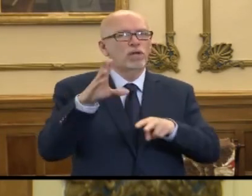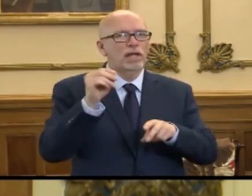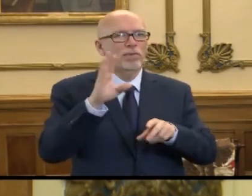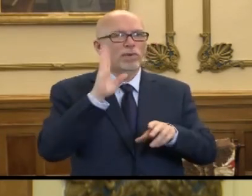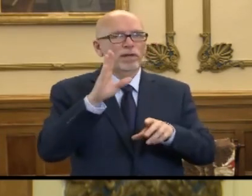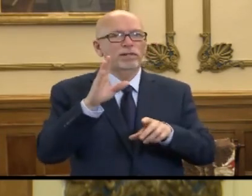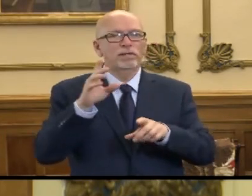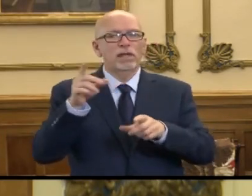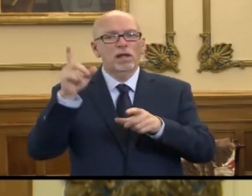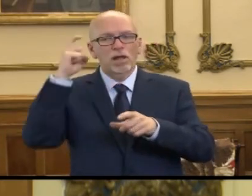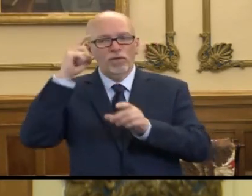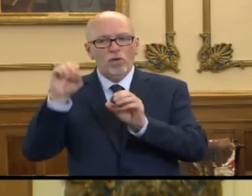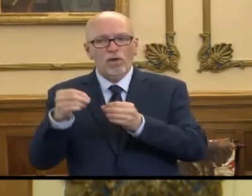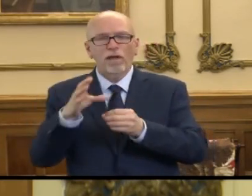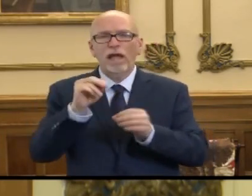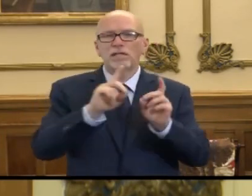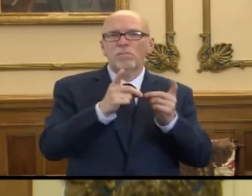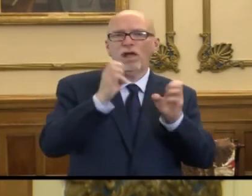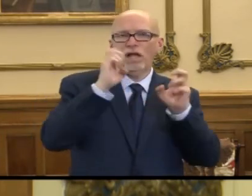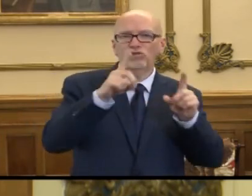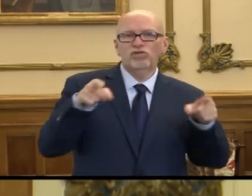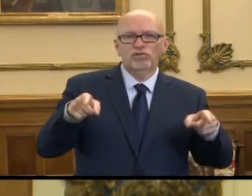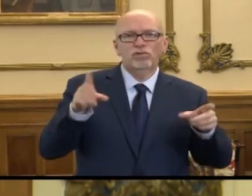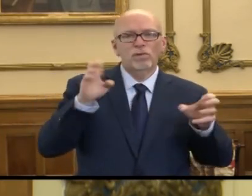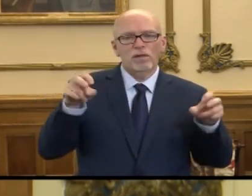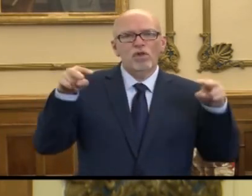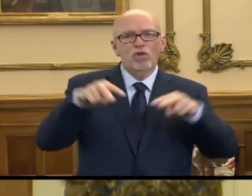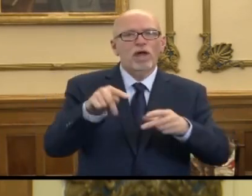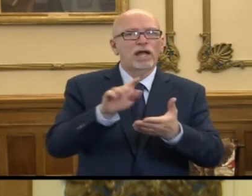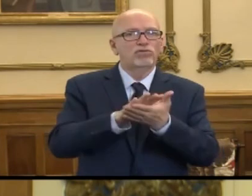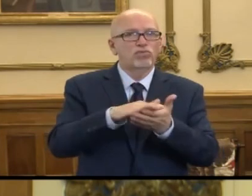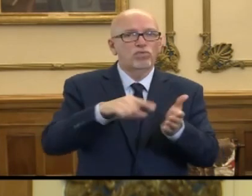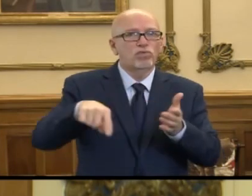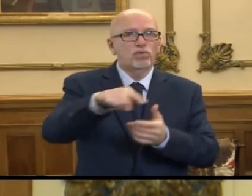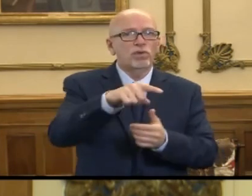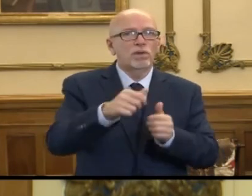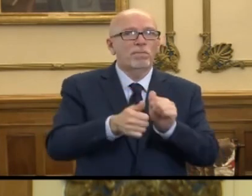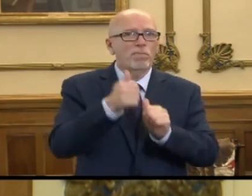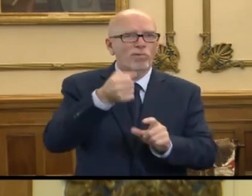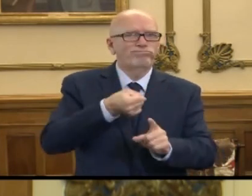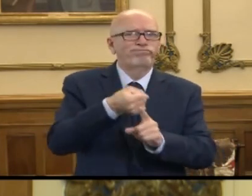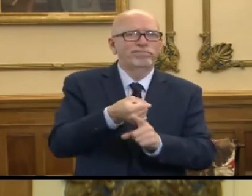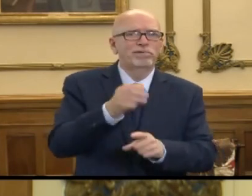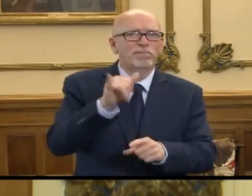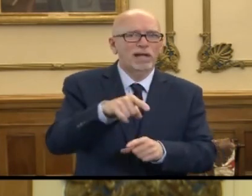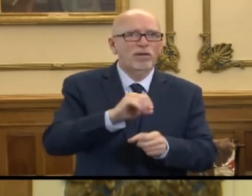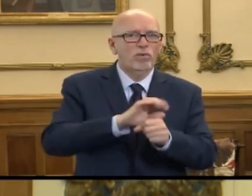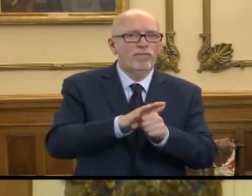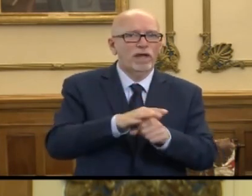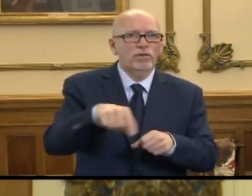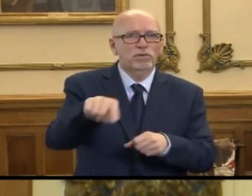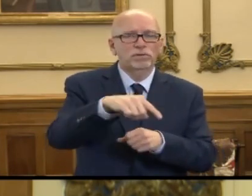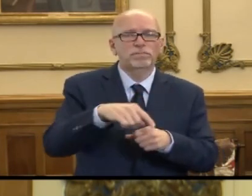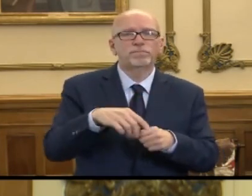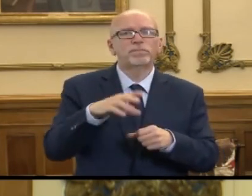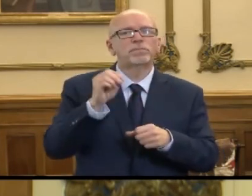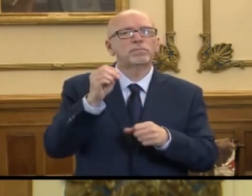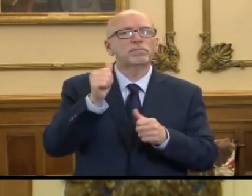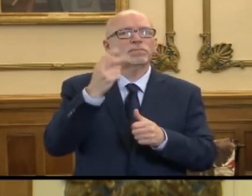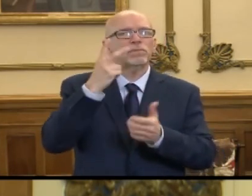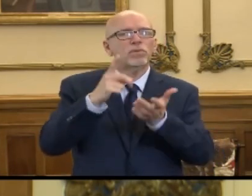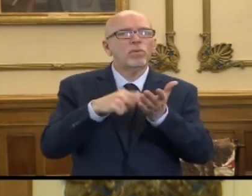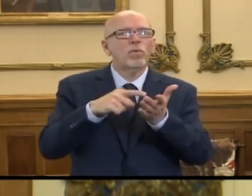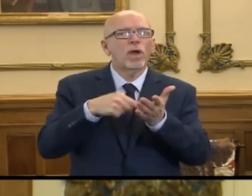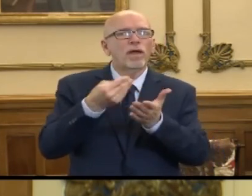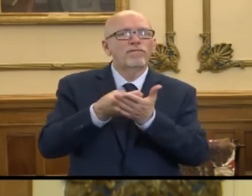both the governor's office and the Department of Education to look at those schools that are most directly impacted by the coronavirus and looking at what